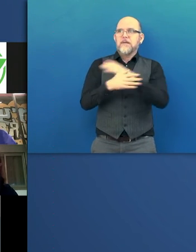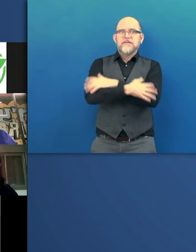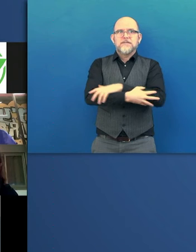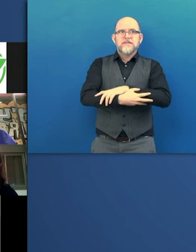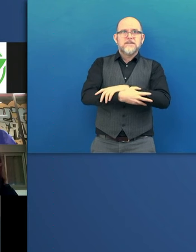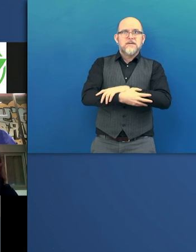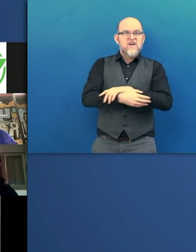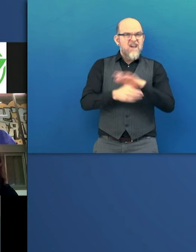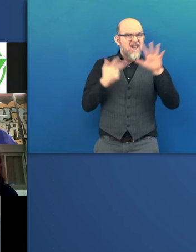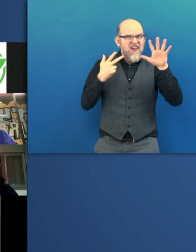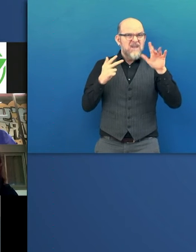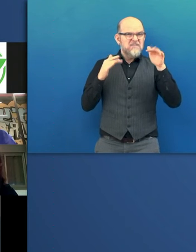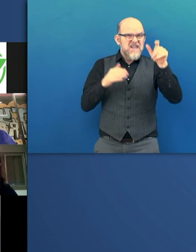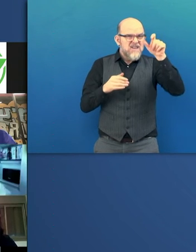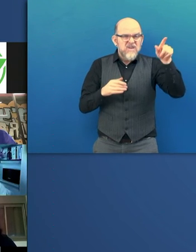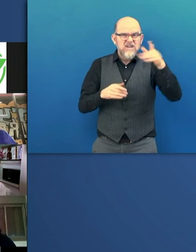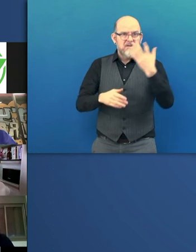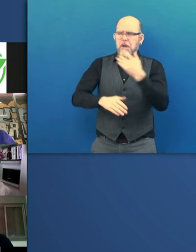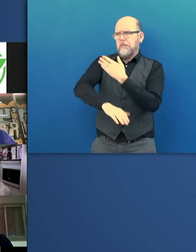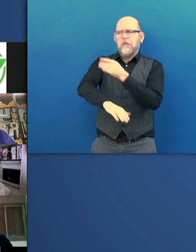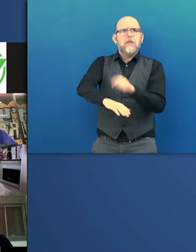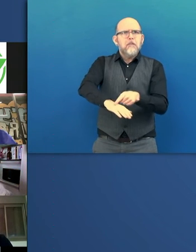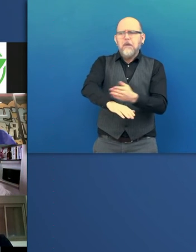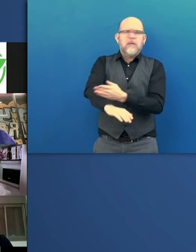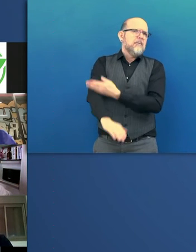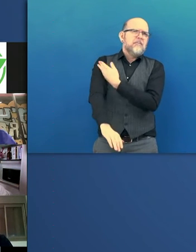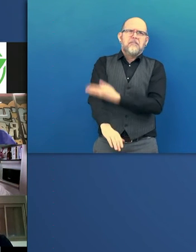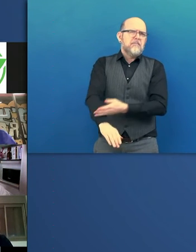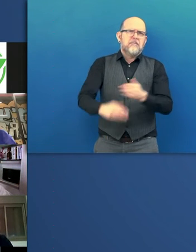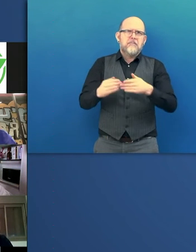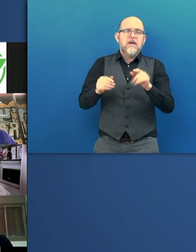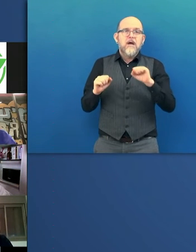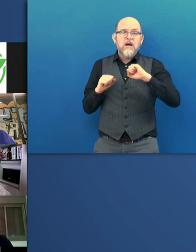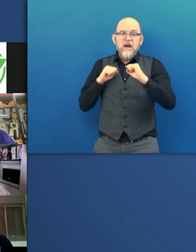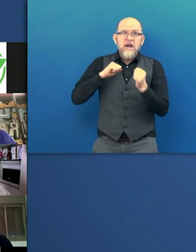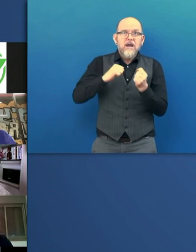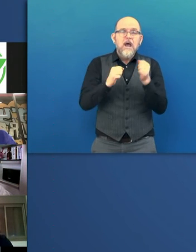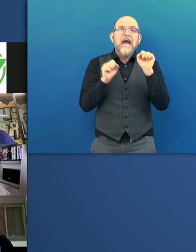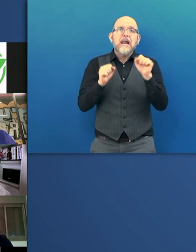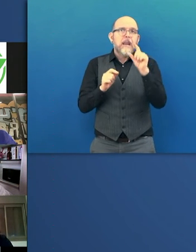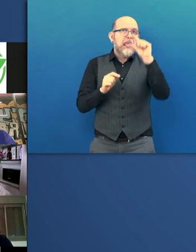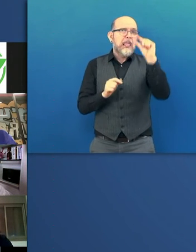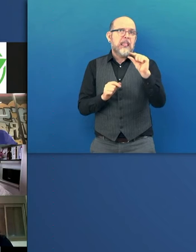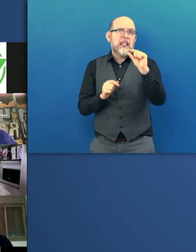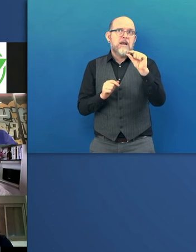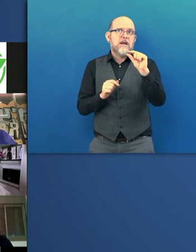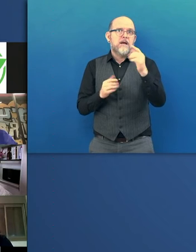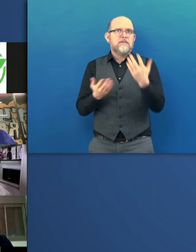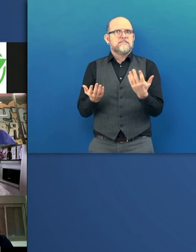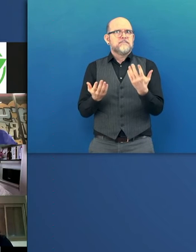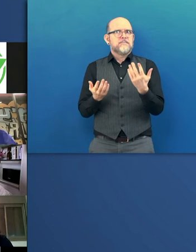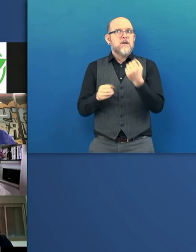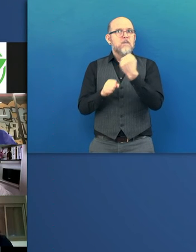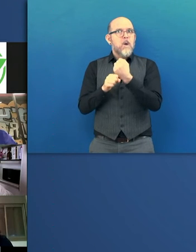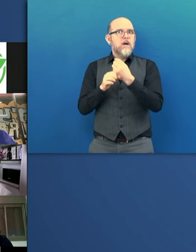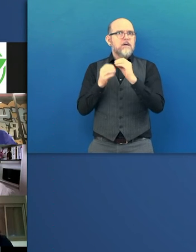loss of upper limb function, the amount of people that have